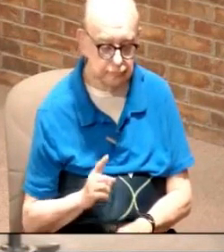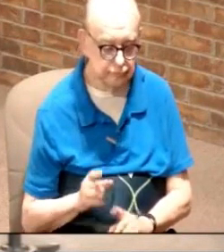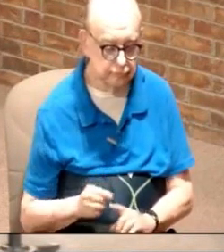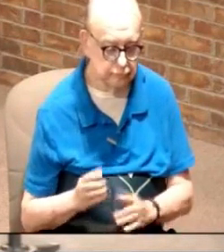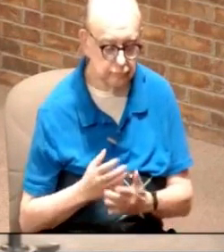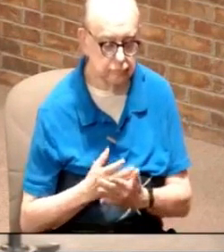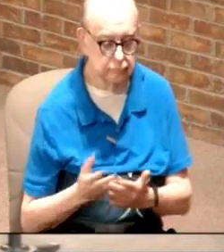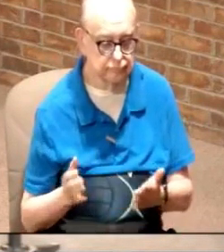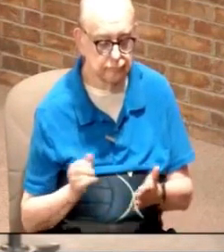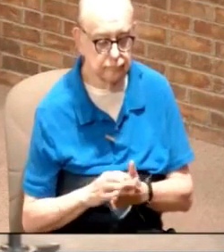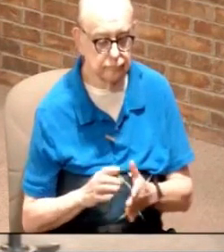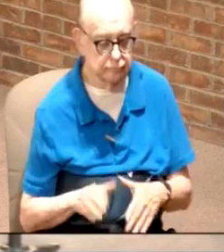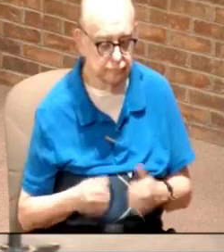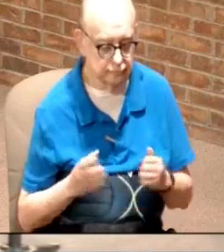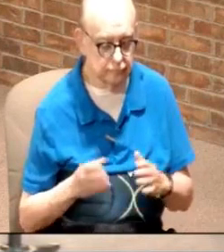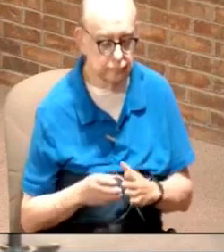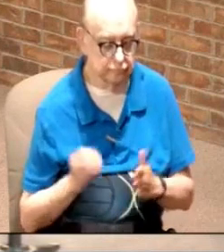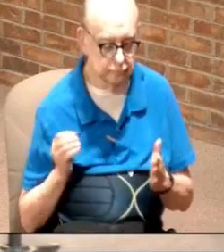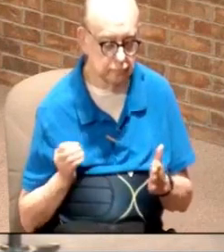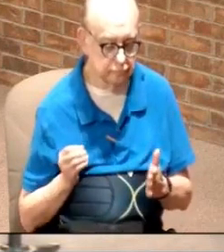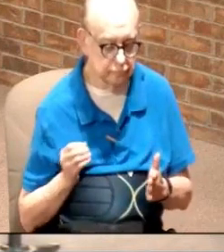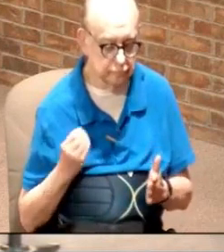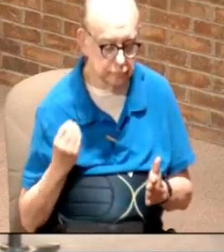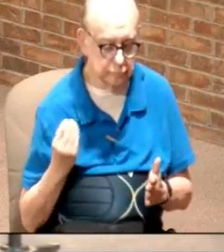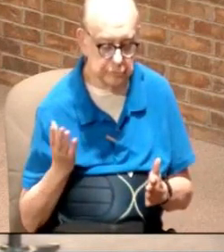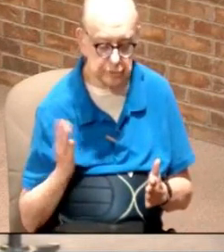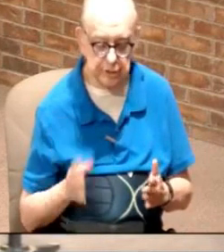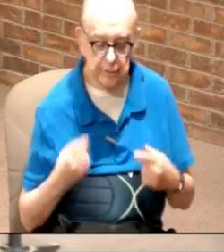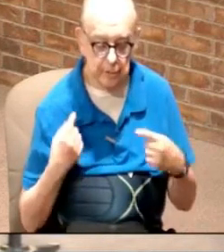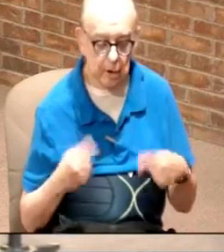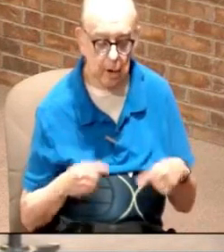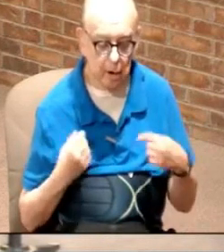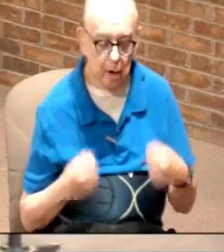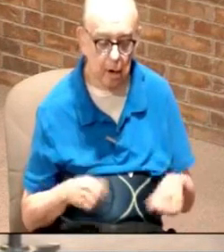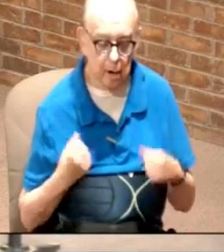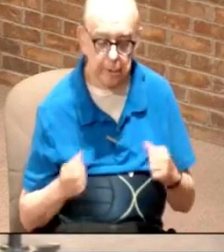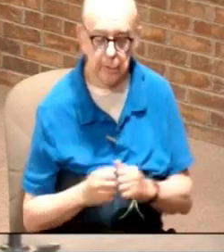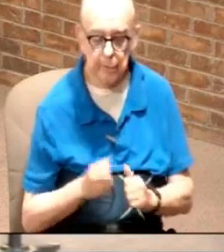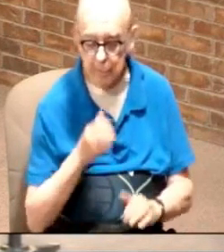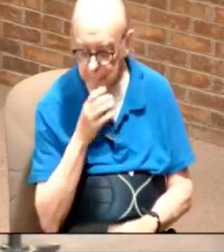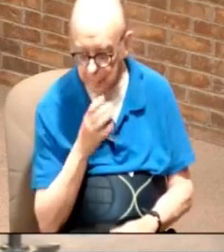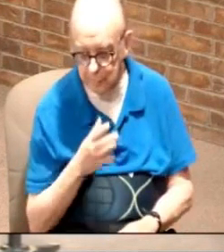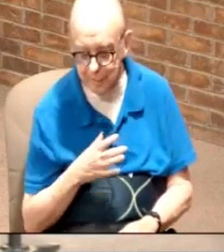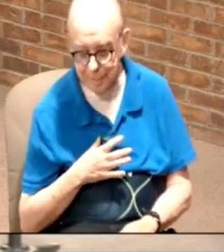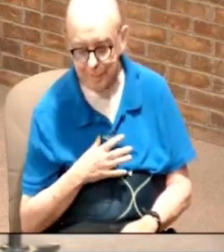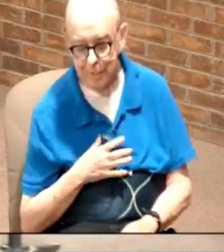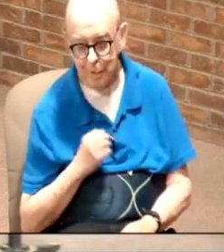are certain things in life that you learn one is you never argue with a woman okay